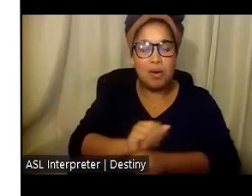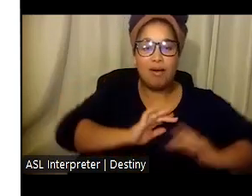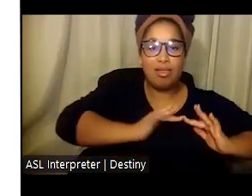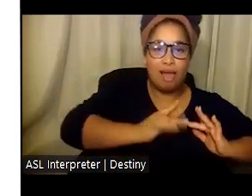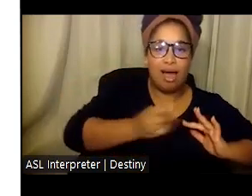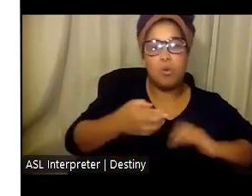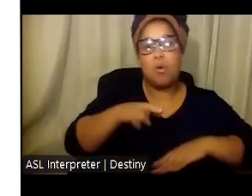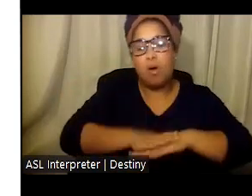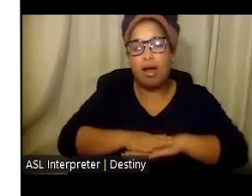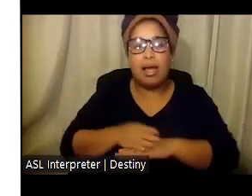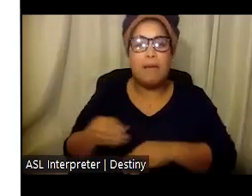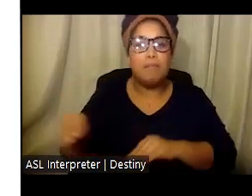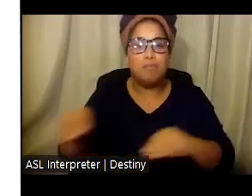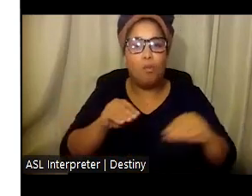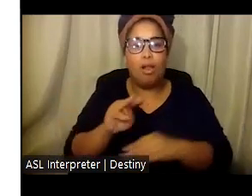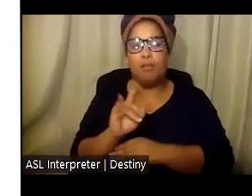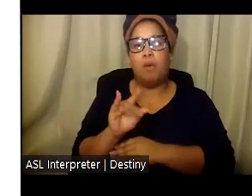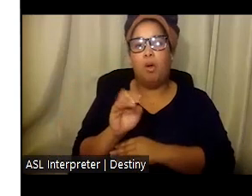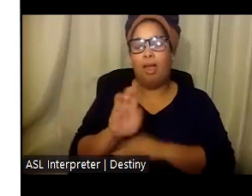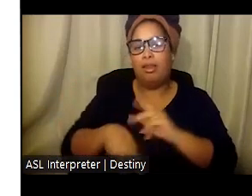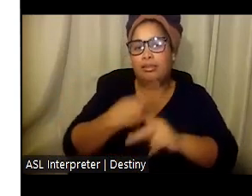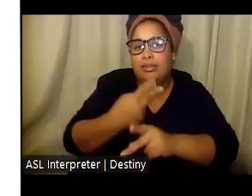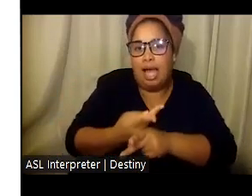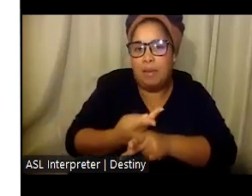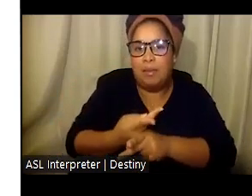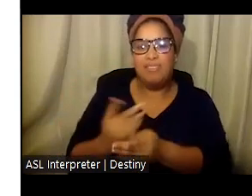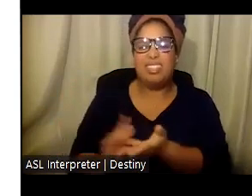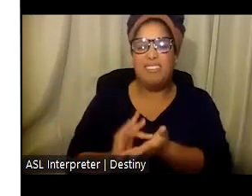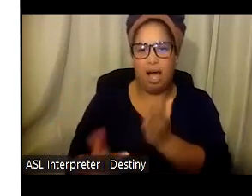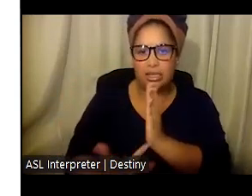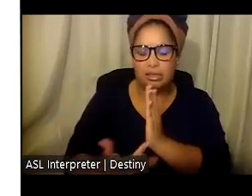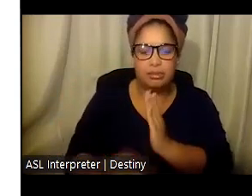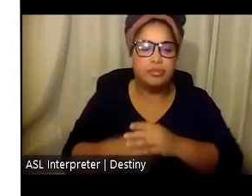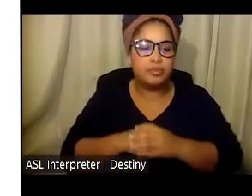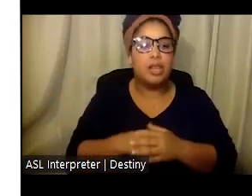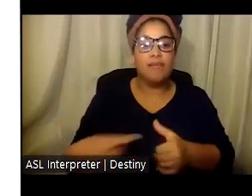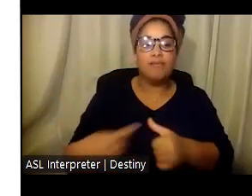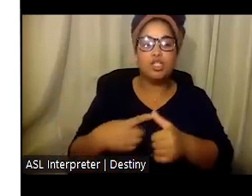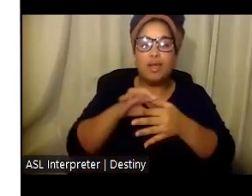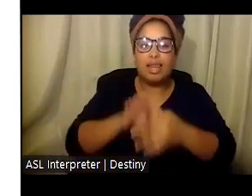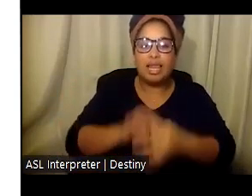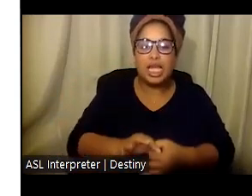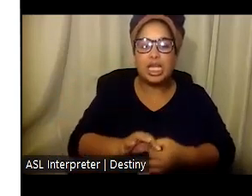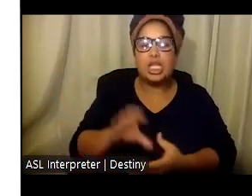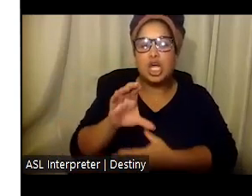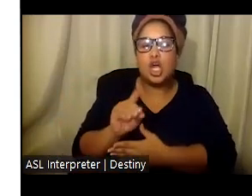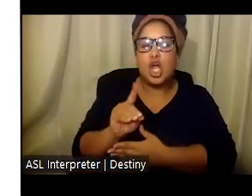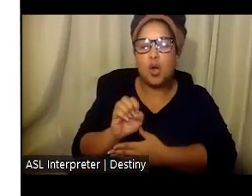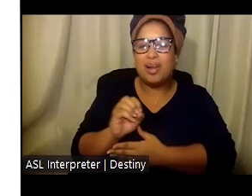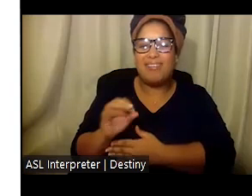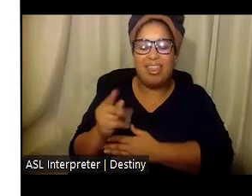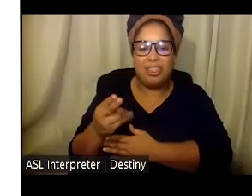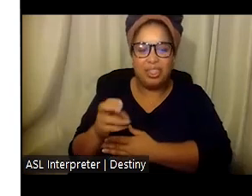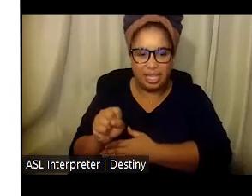on a mobile device. The first training offered will be on the DSP Code of Ethics by NADSP,